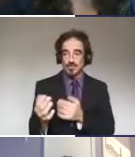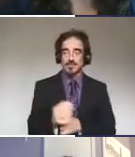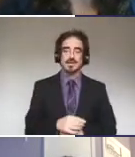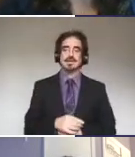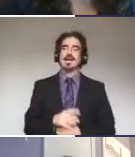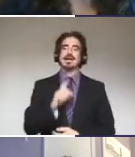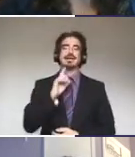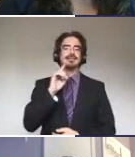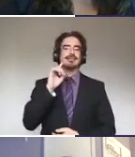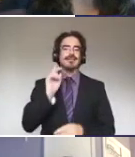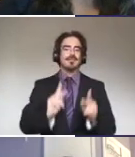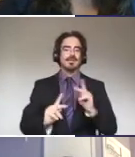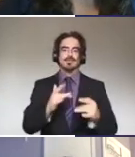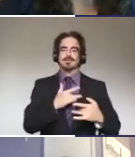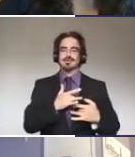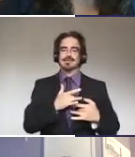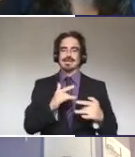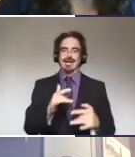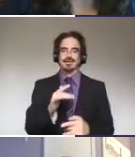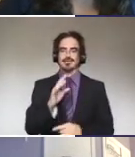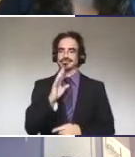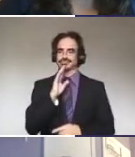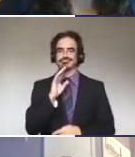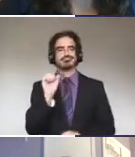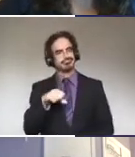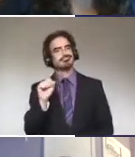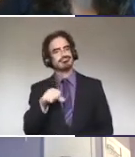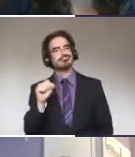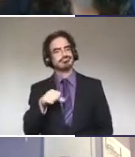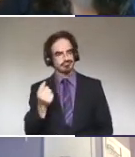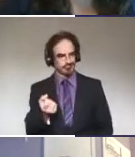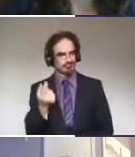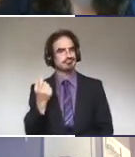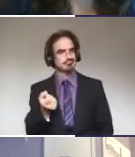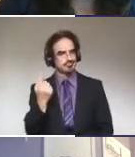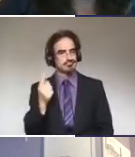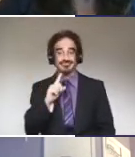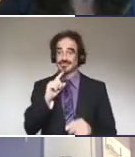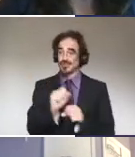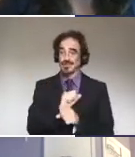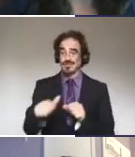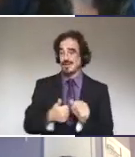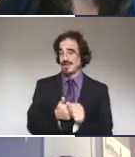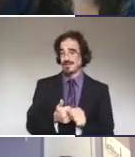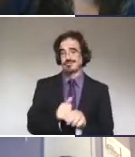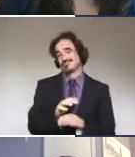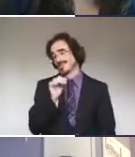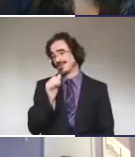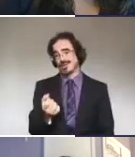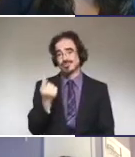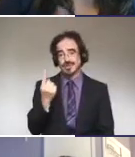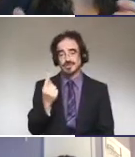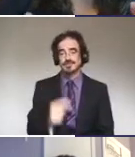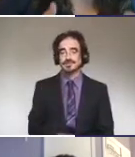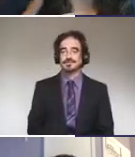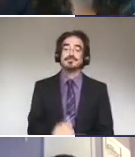for saying they understand when they don't. It's sad reality. Um, so